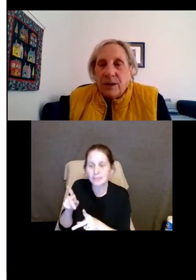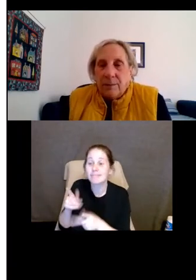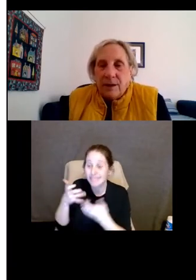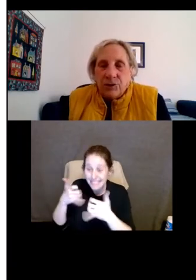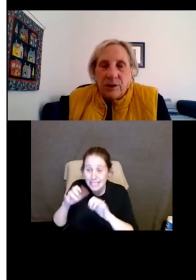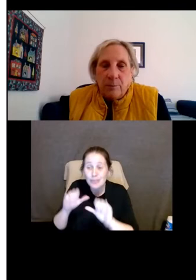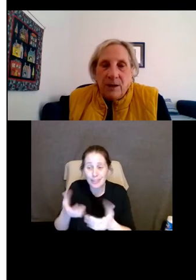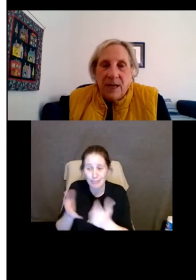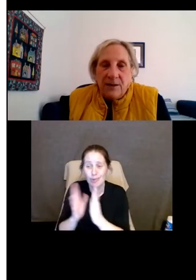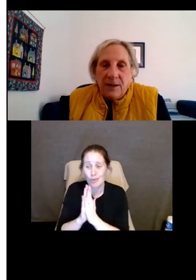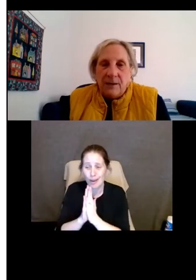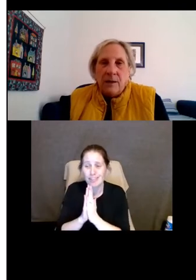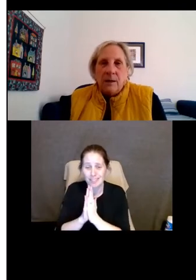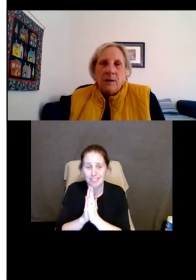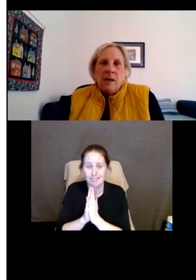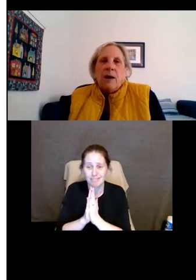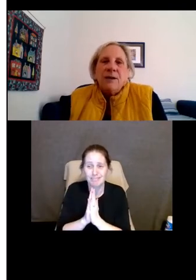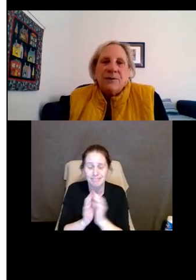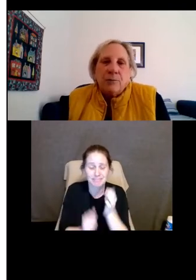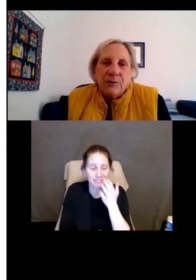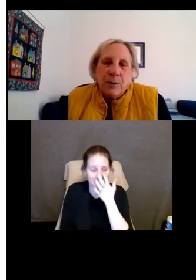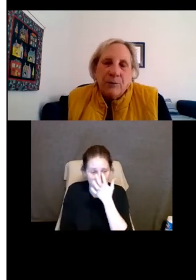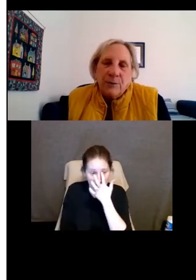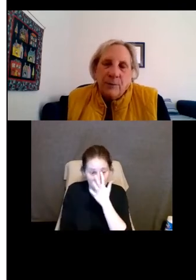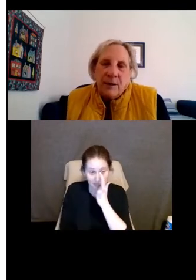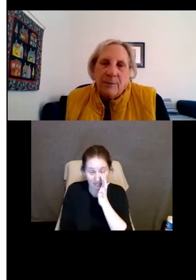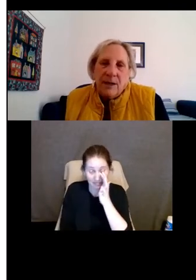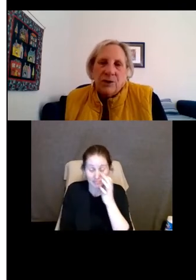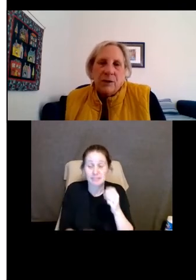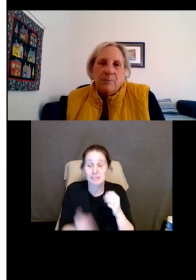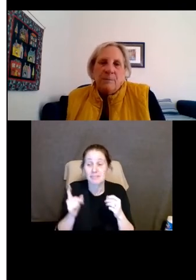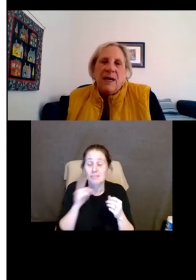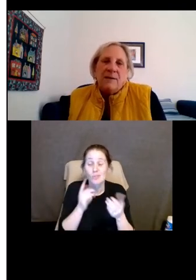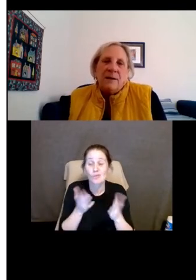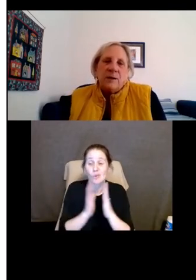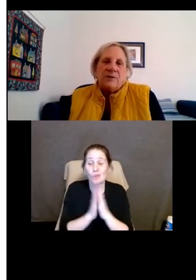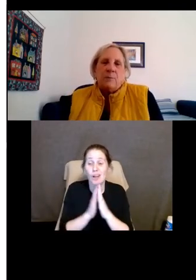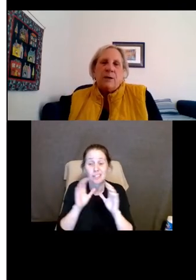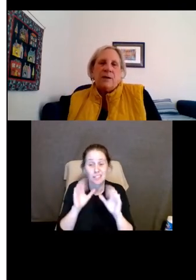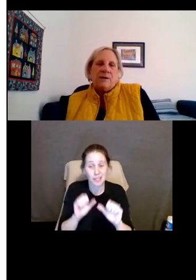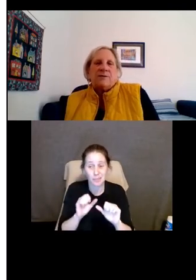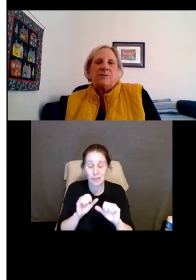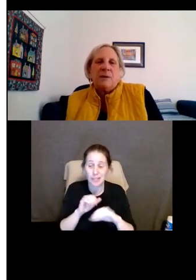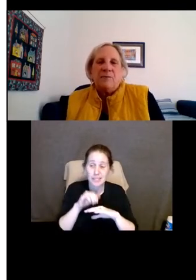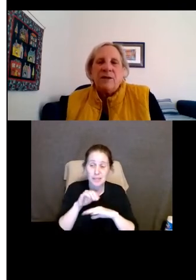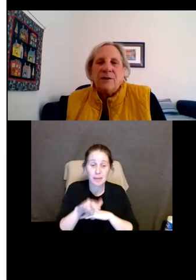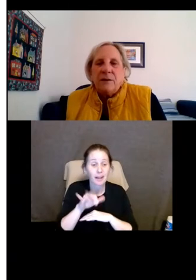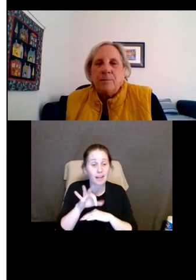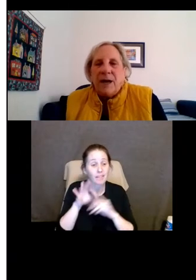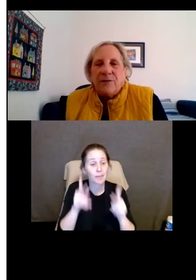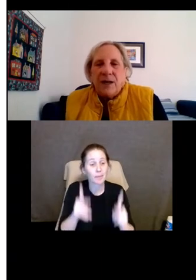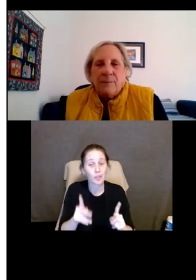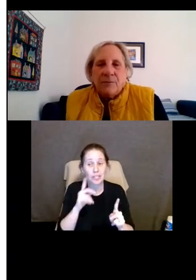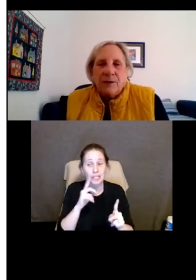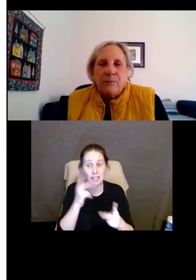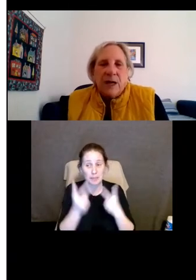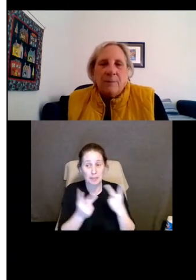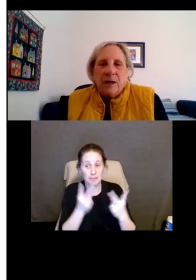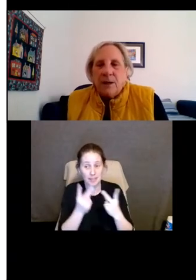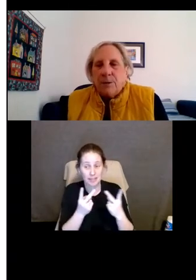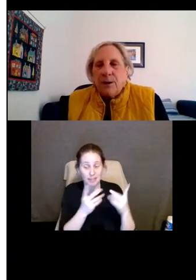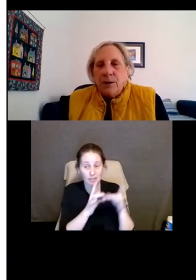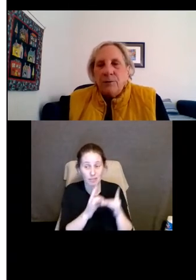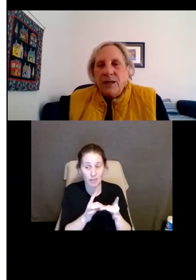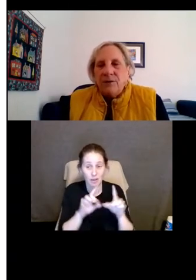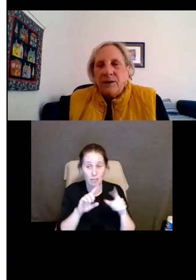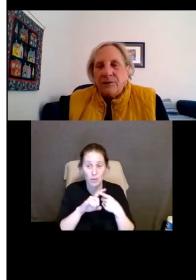for a reasonable accommodation can be made then. A request for a reasonable accommodation can be made when someone is being visited by a friend or